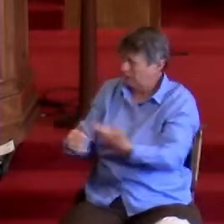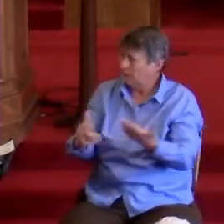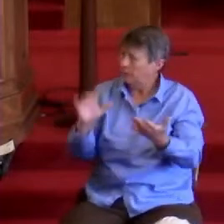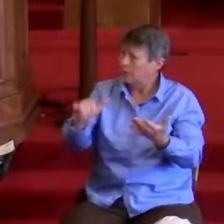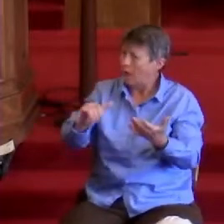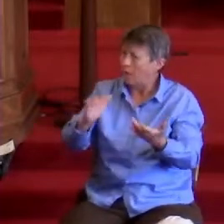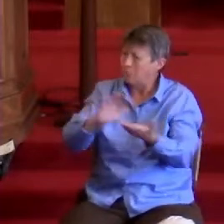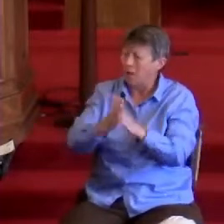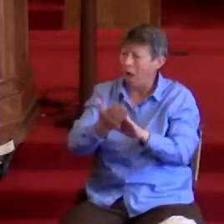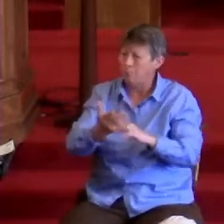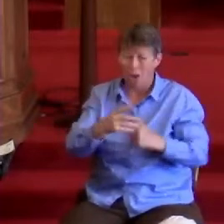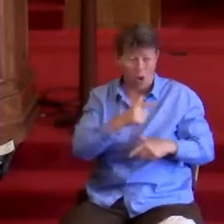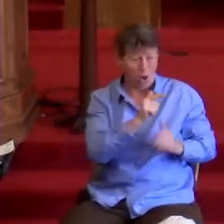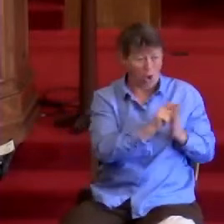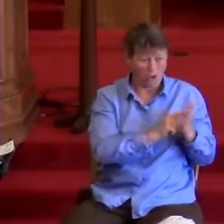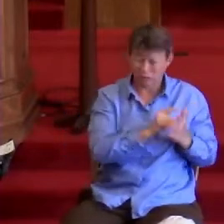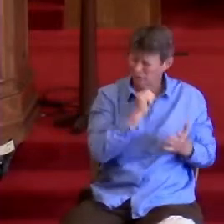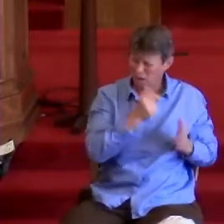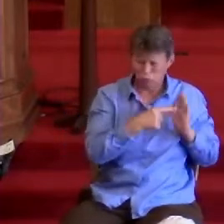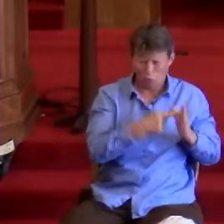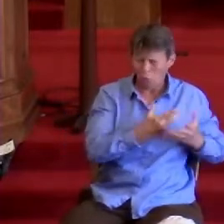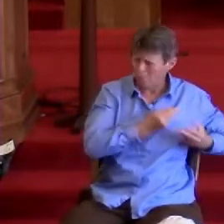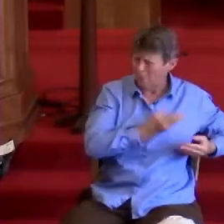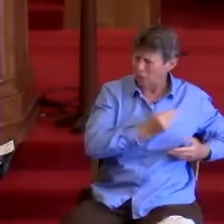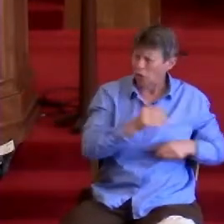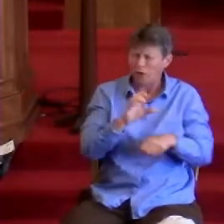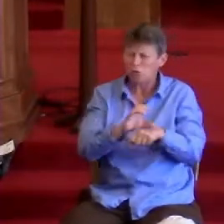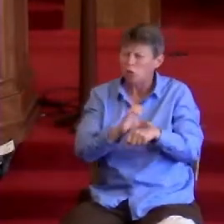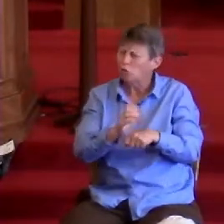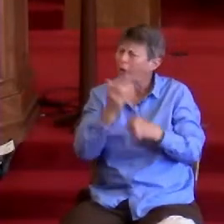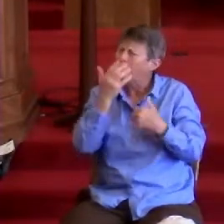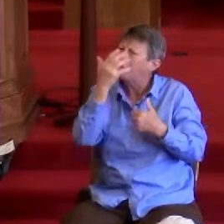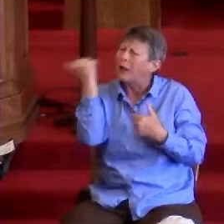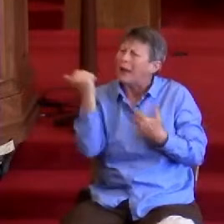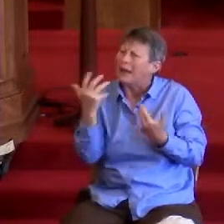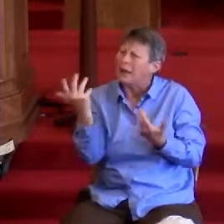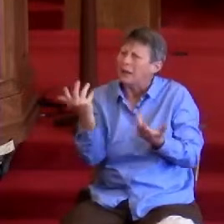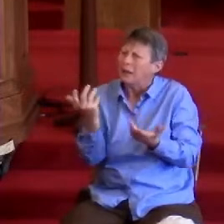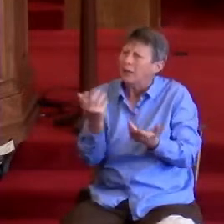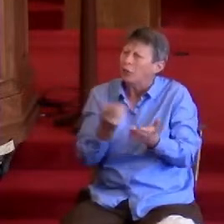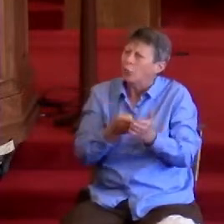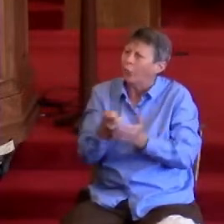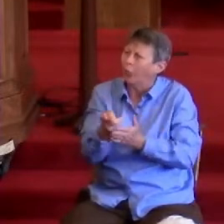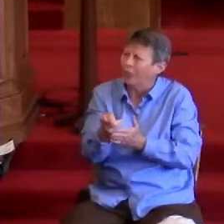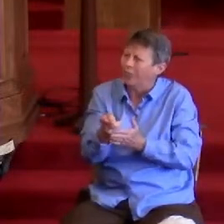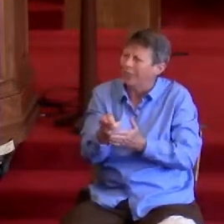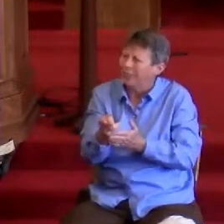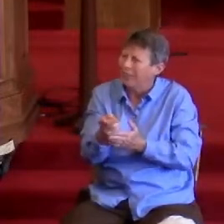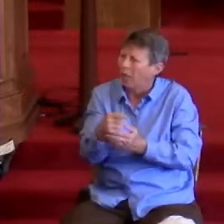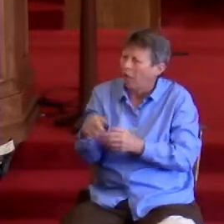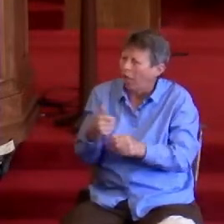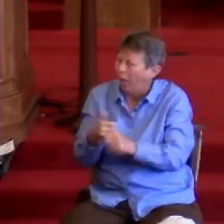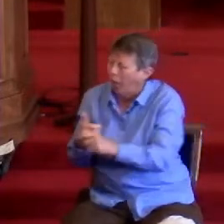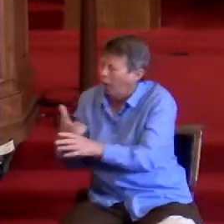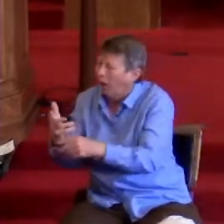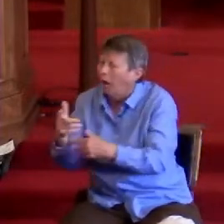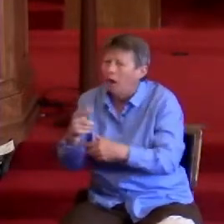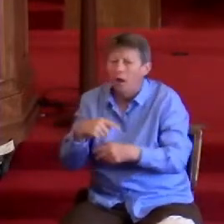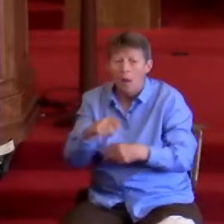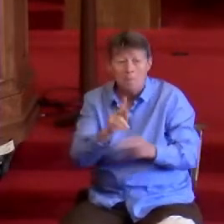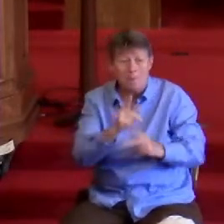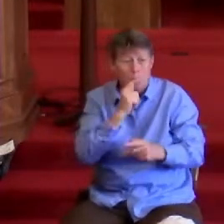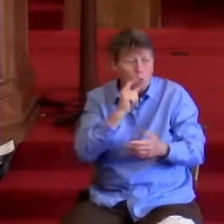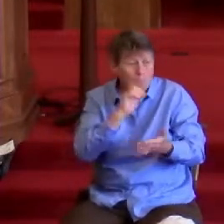laws lack compassion and churches lose their way, those who believe in freedom, who believe in